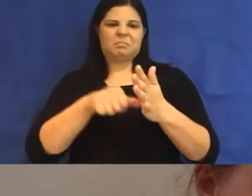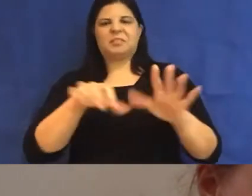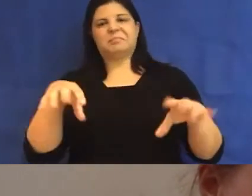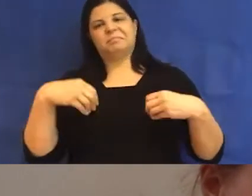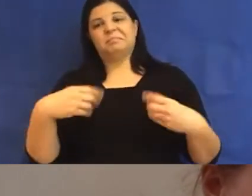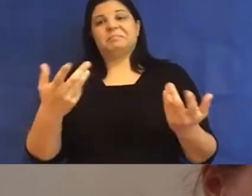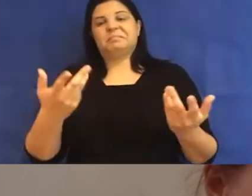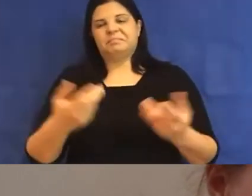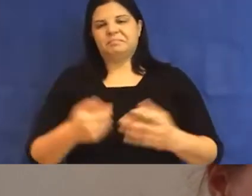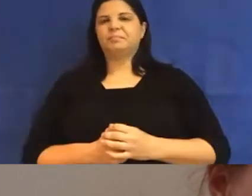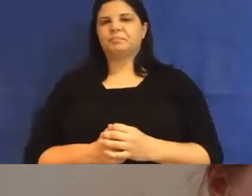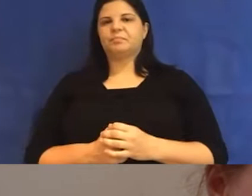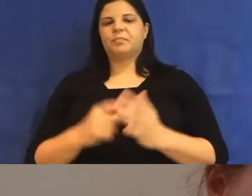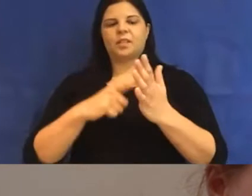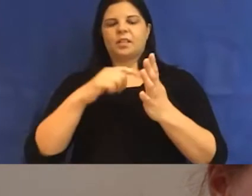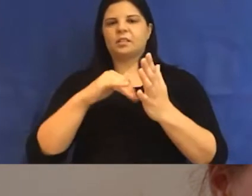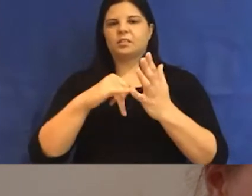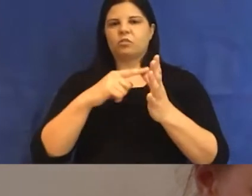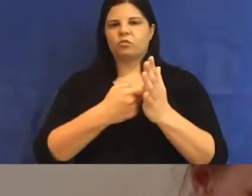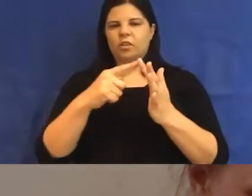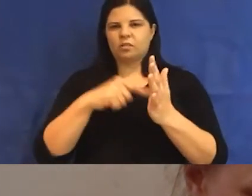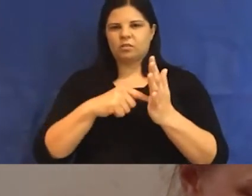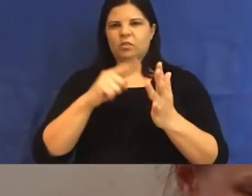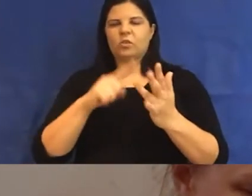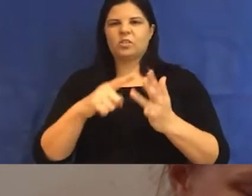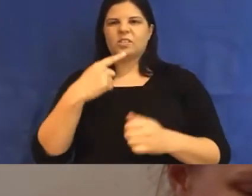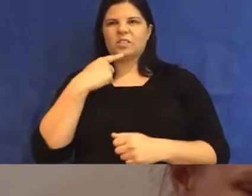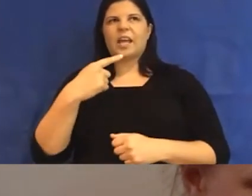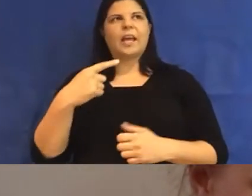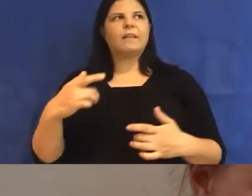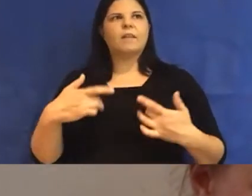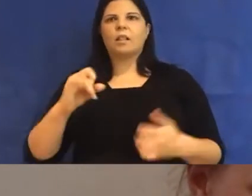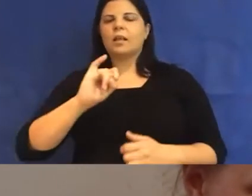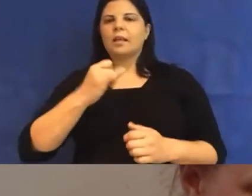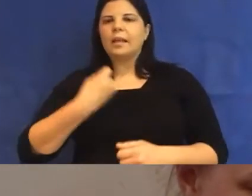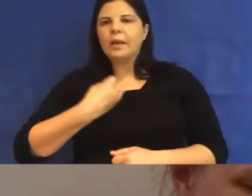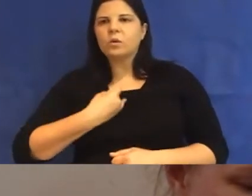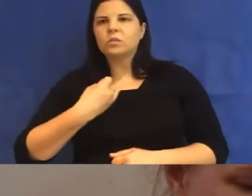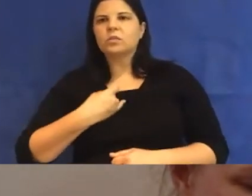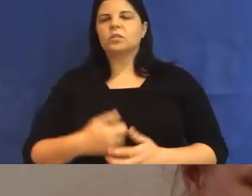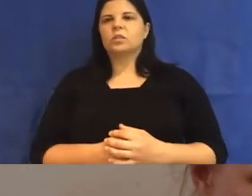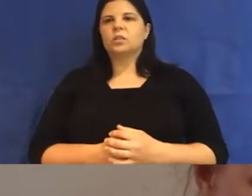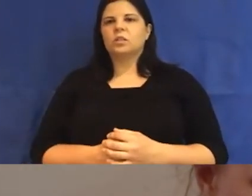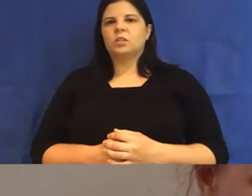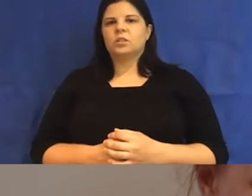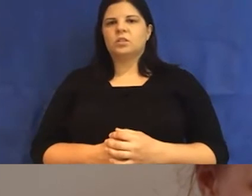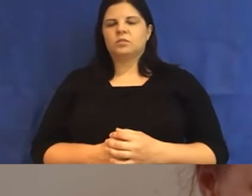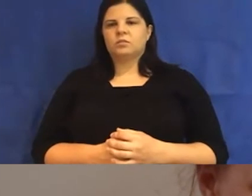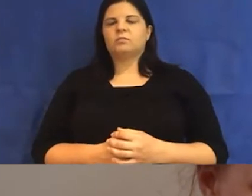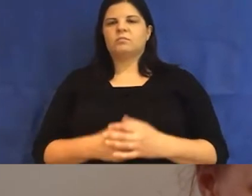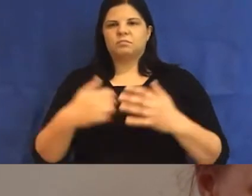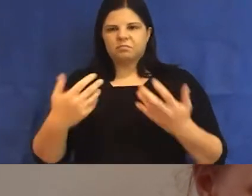Lazzarato uses Nietzsche to connect the debt relation to an ethic of guilt, observing the similarity between the German words Schulden